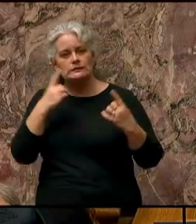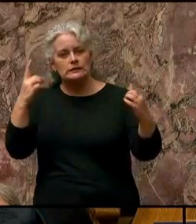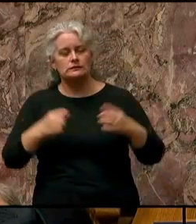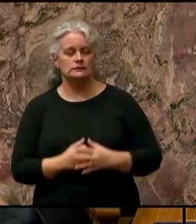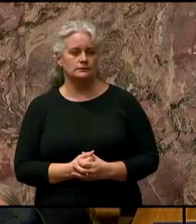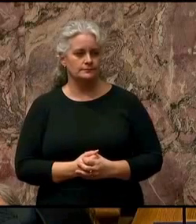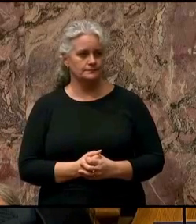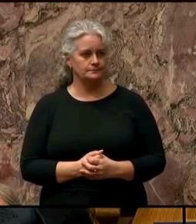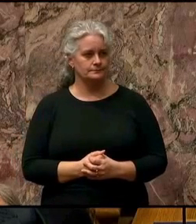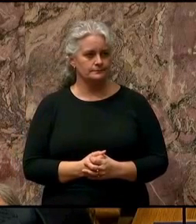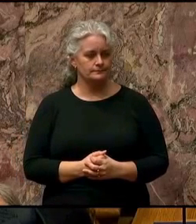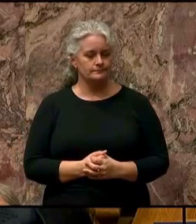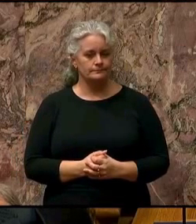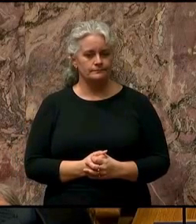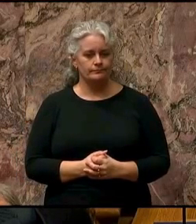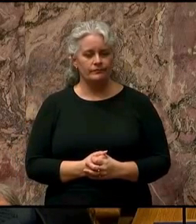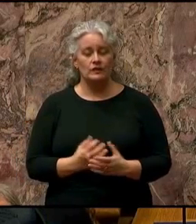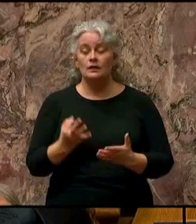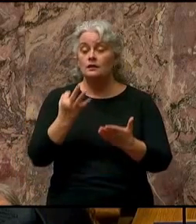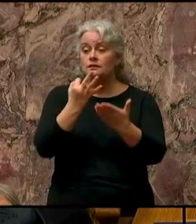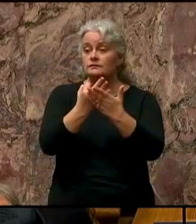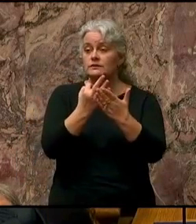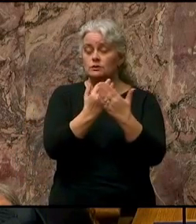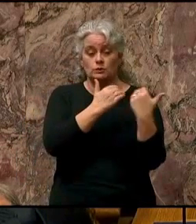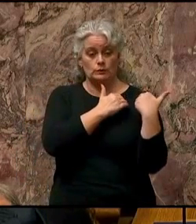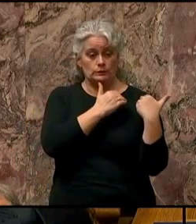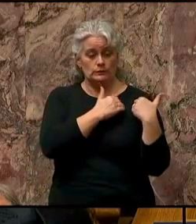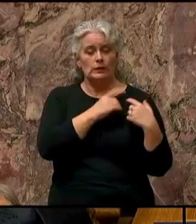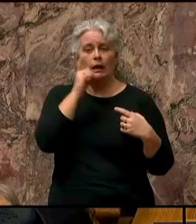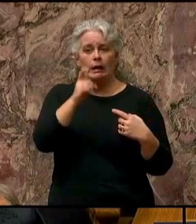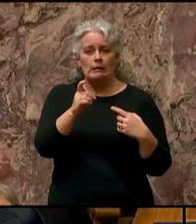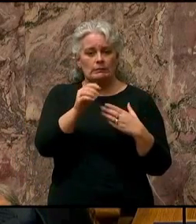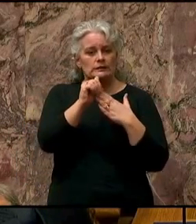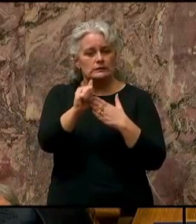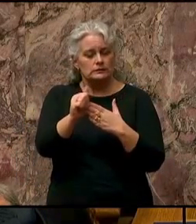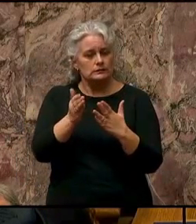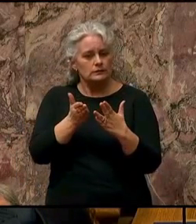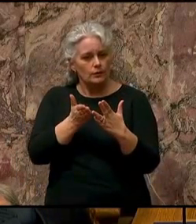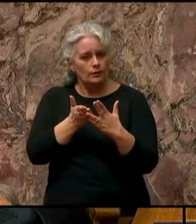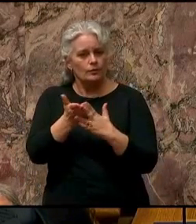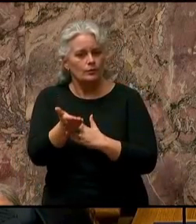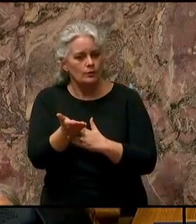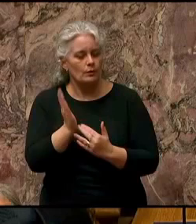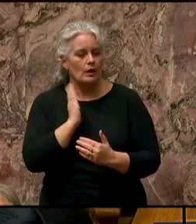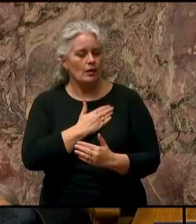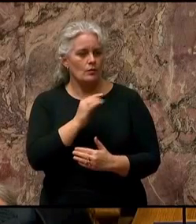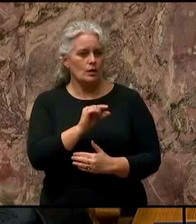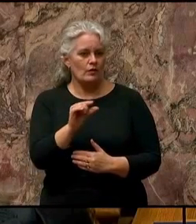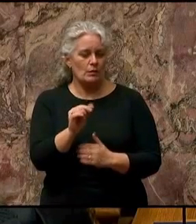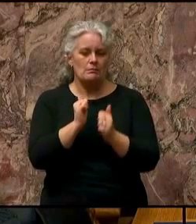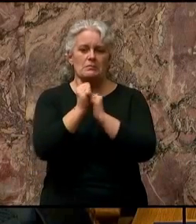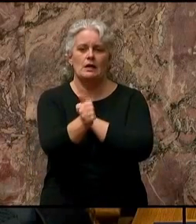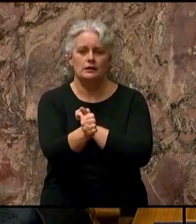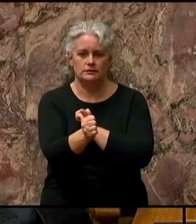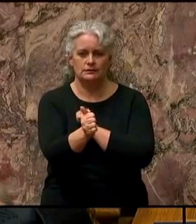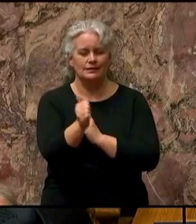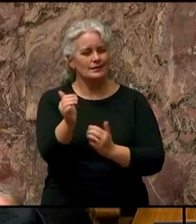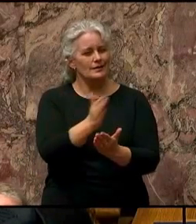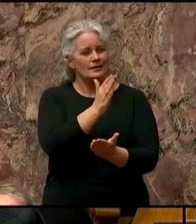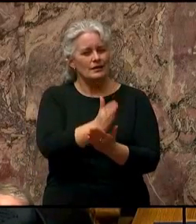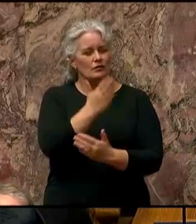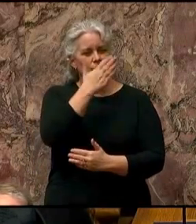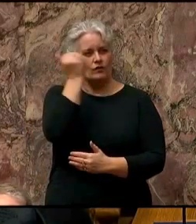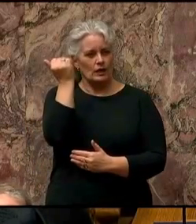Members, fiscal responsibility must extend beyond our core provincial government. We can never forget